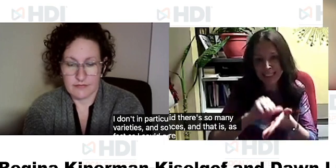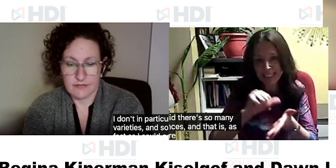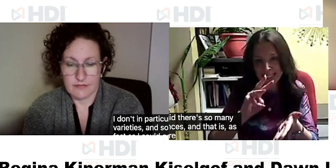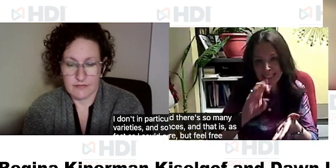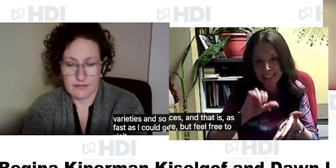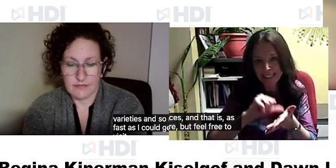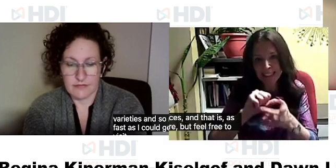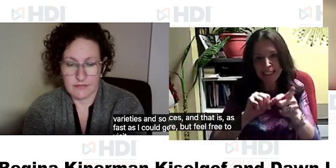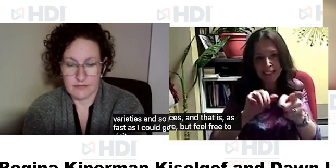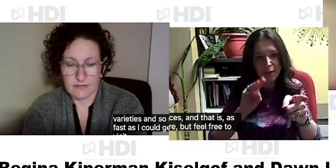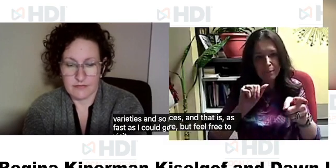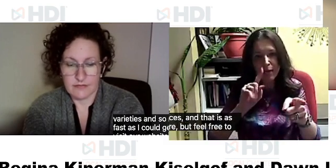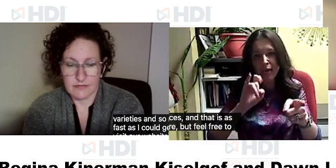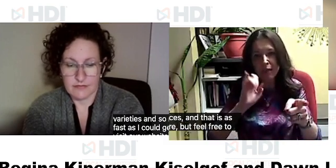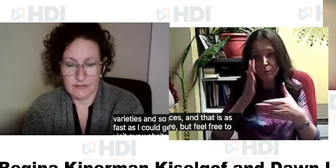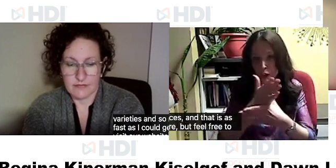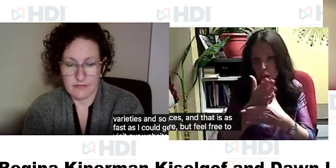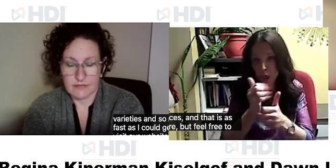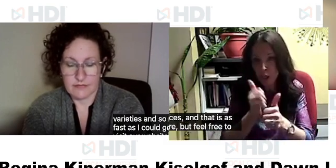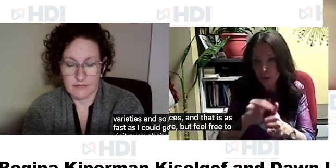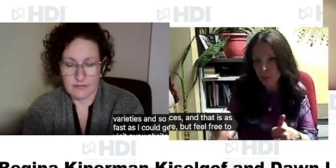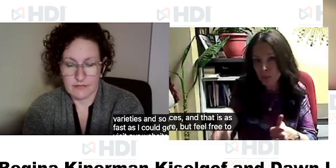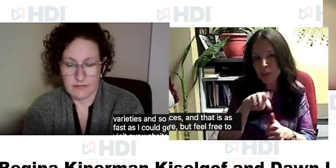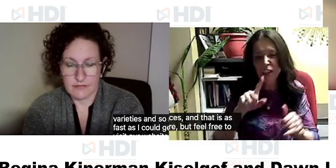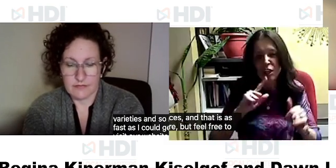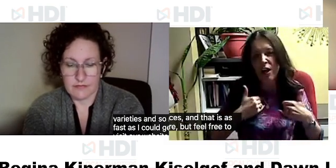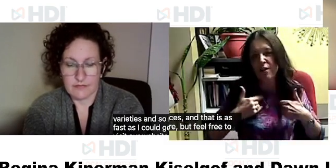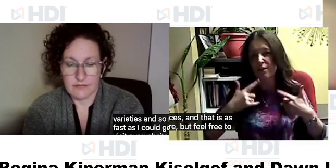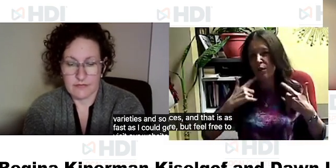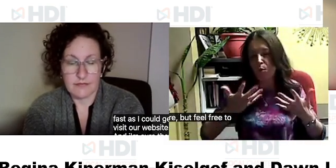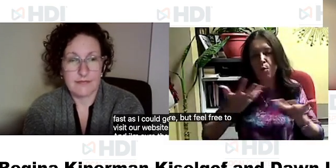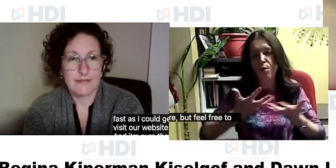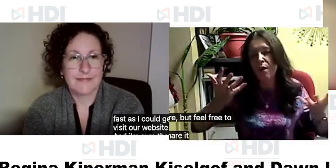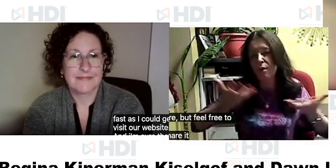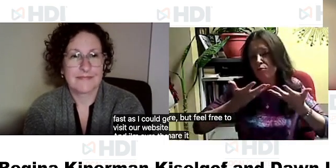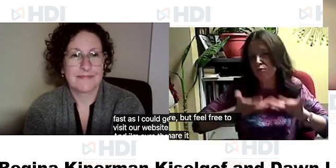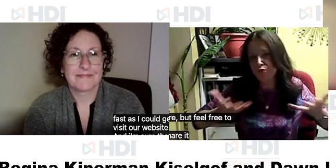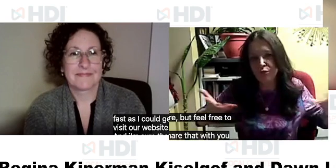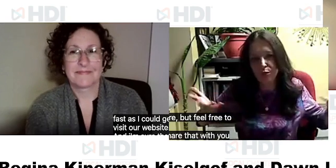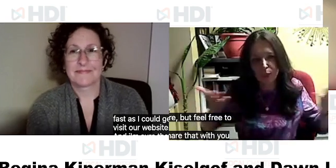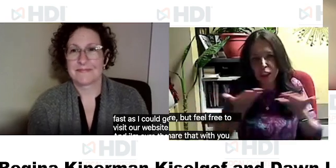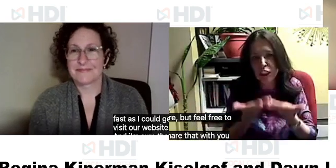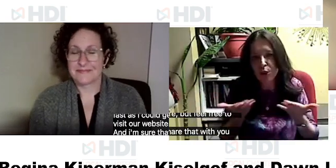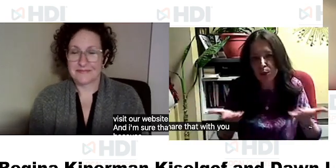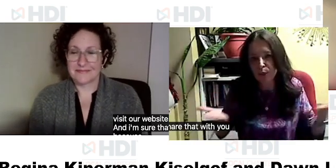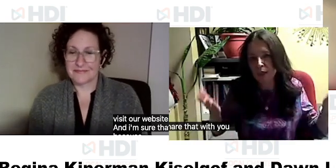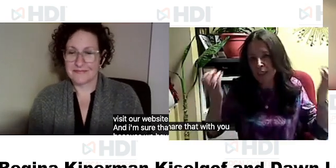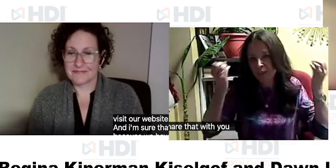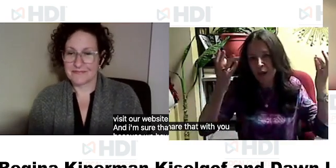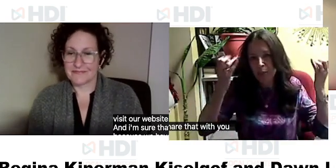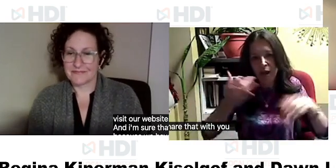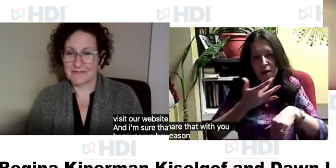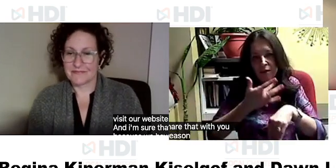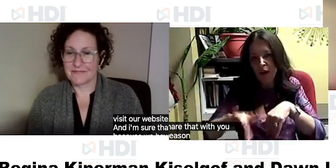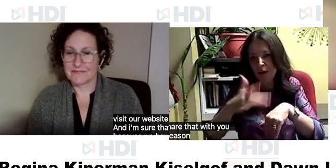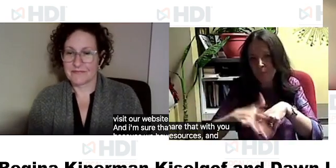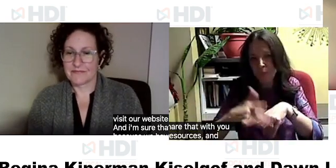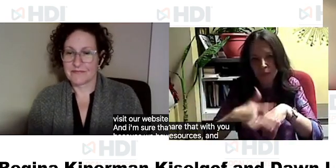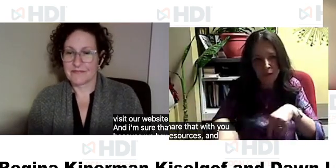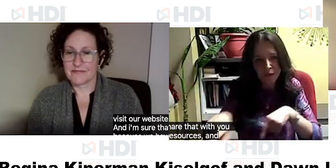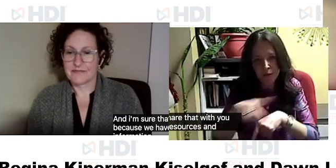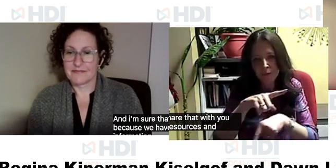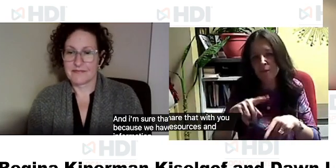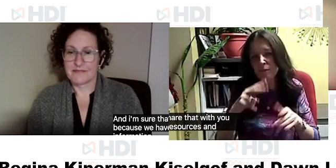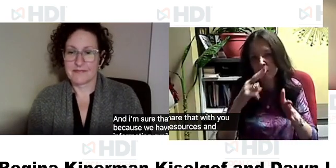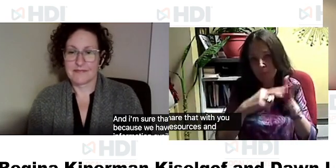free to visit our website um and i'm sure that maddie will share that with you because we have a wealth of resources and information